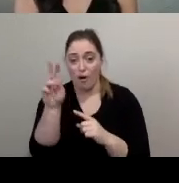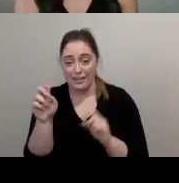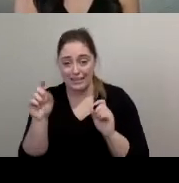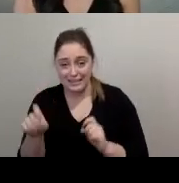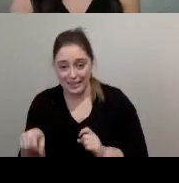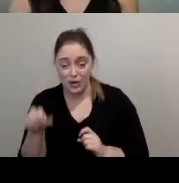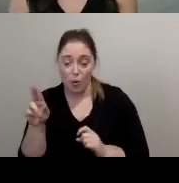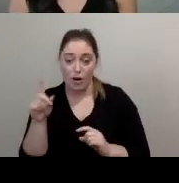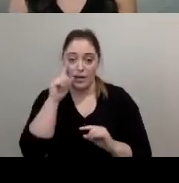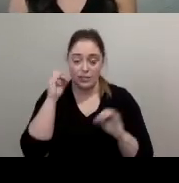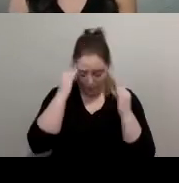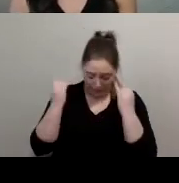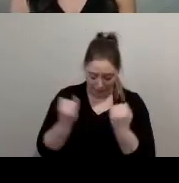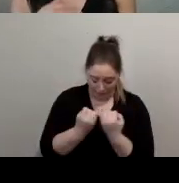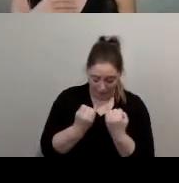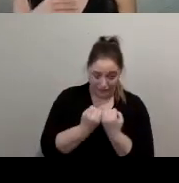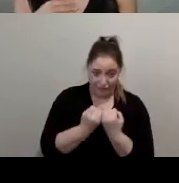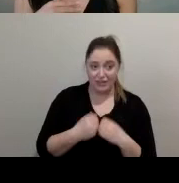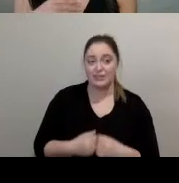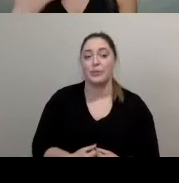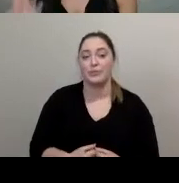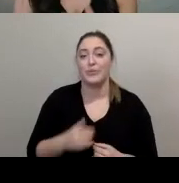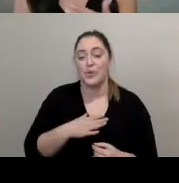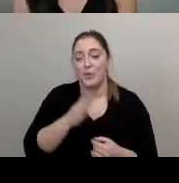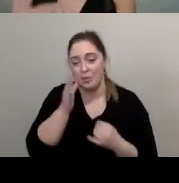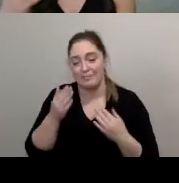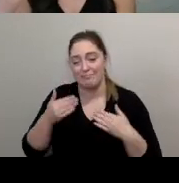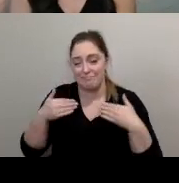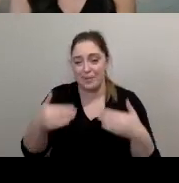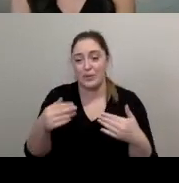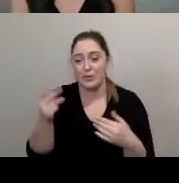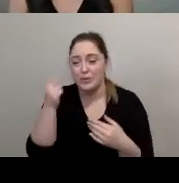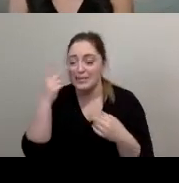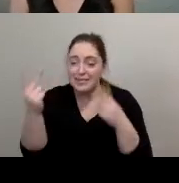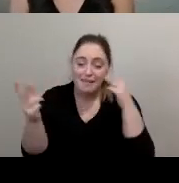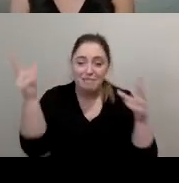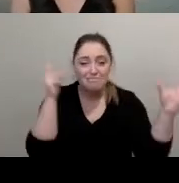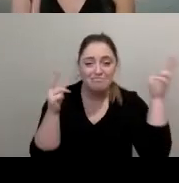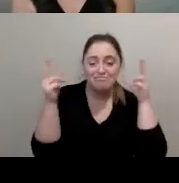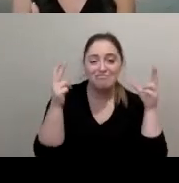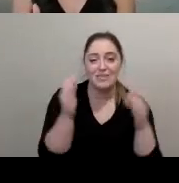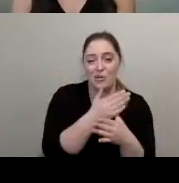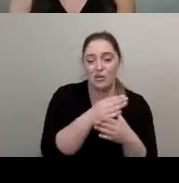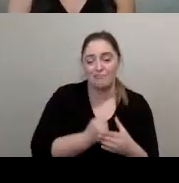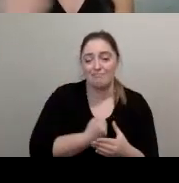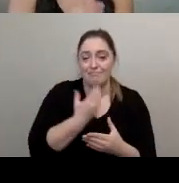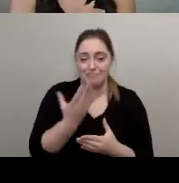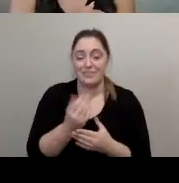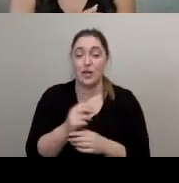to myself and um and that way you'll be able to see and hear people at your table and we'll give you a two-minute warning when we're going to call you